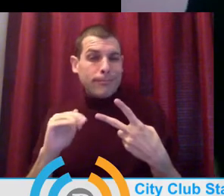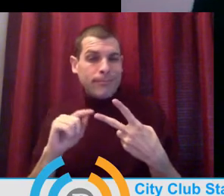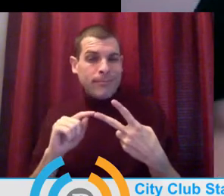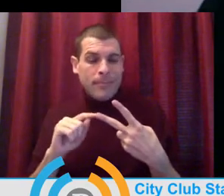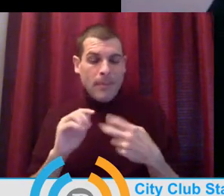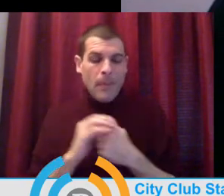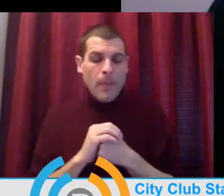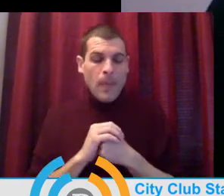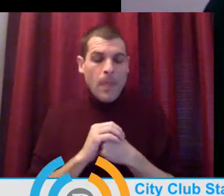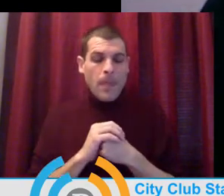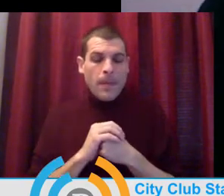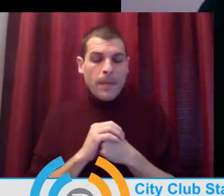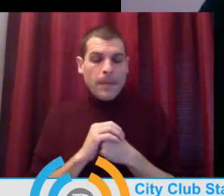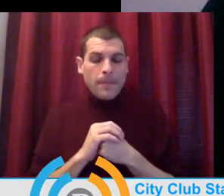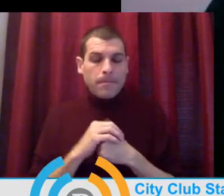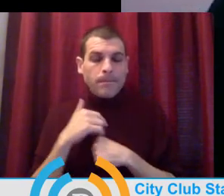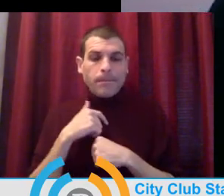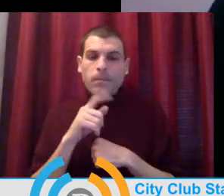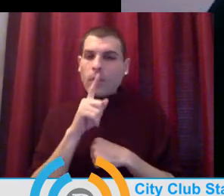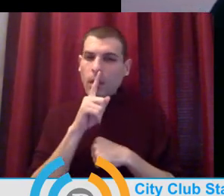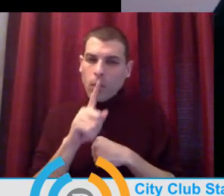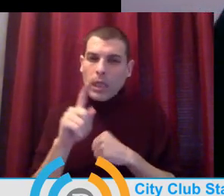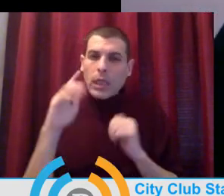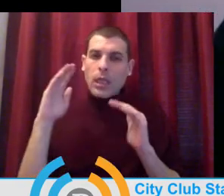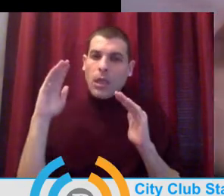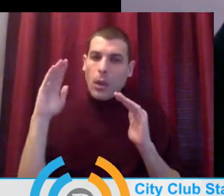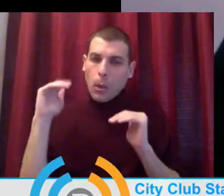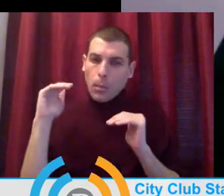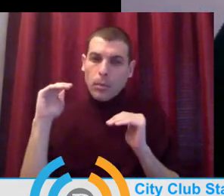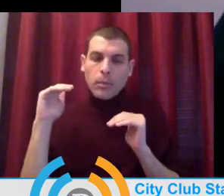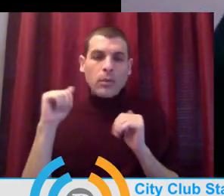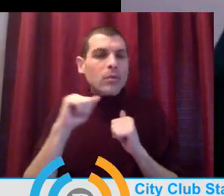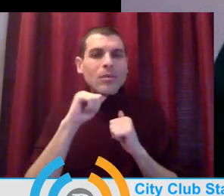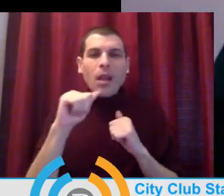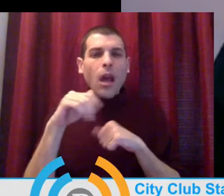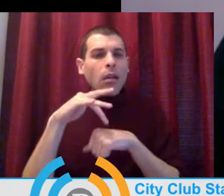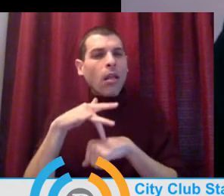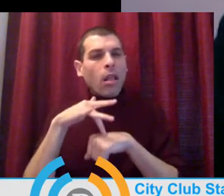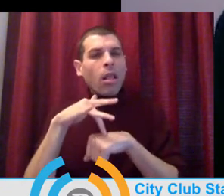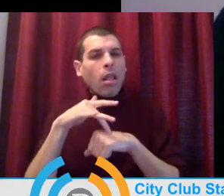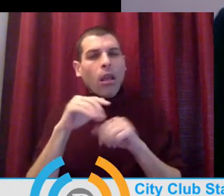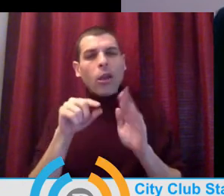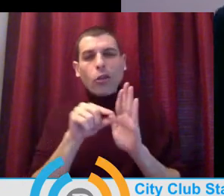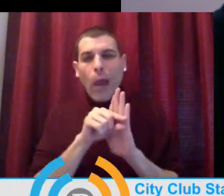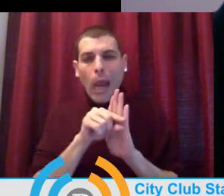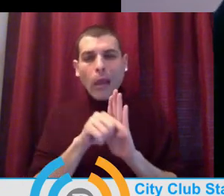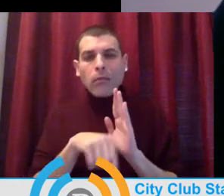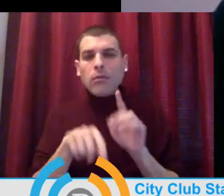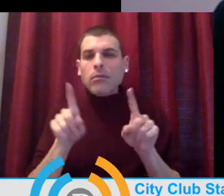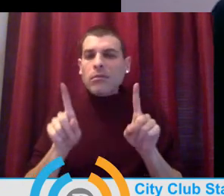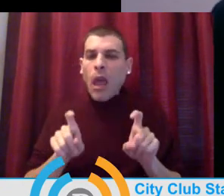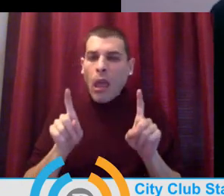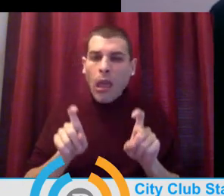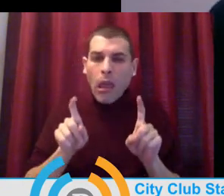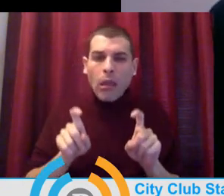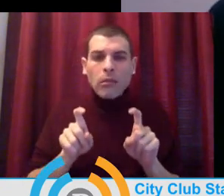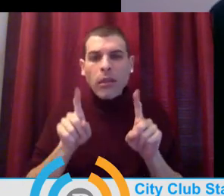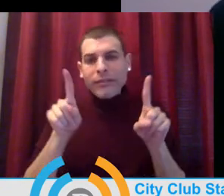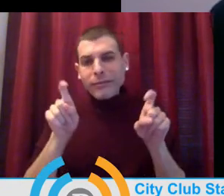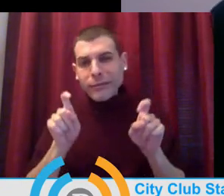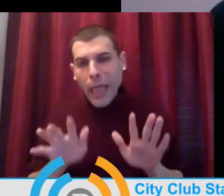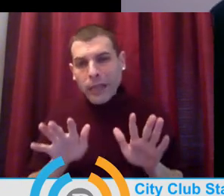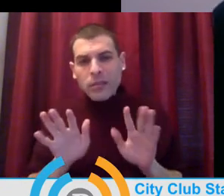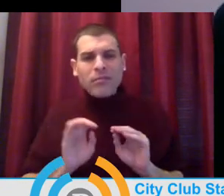I really hope that instead of always focusing on grades and test scores, I would very much